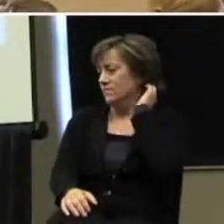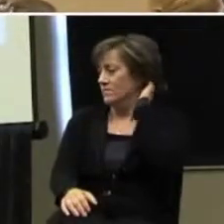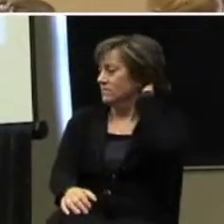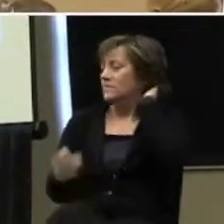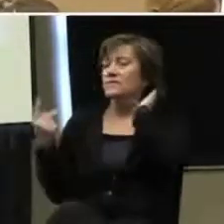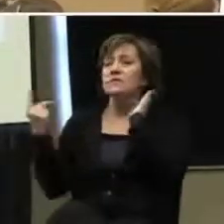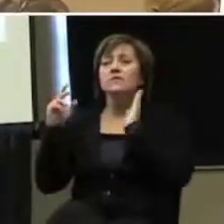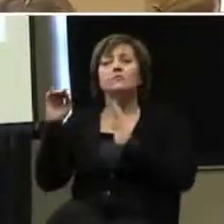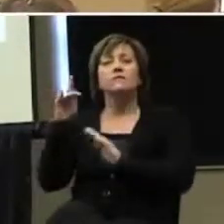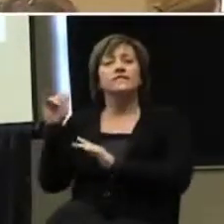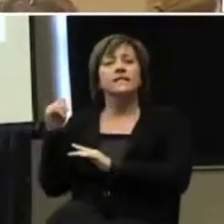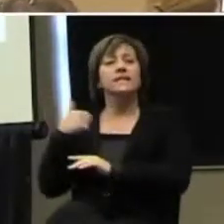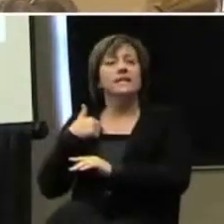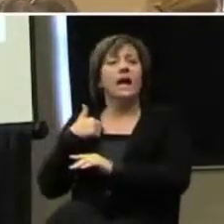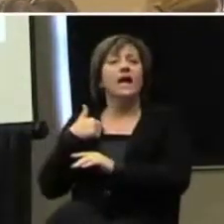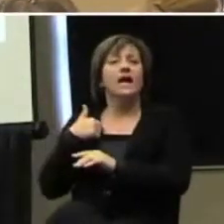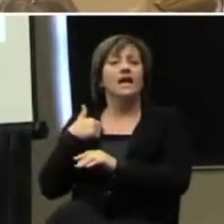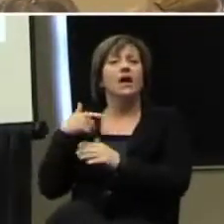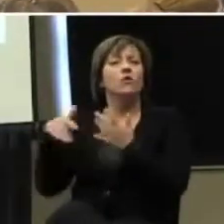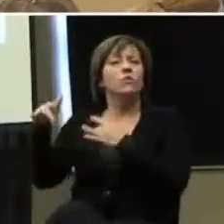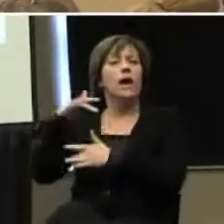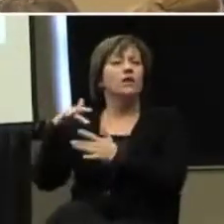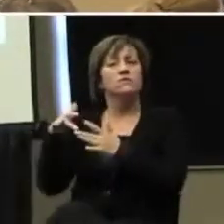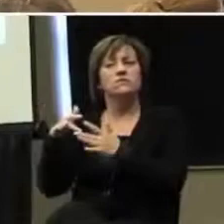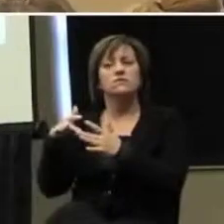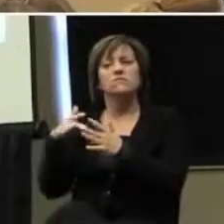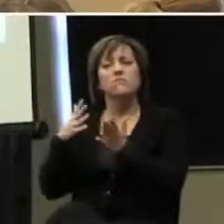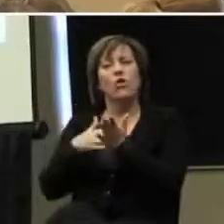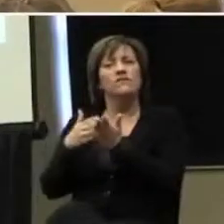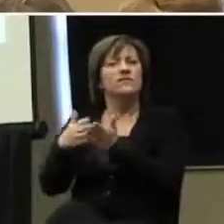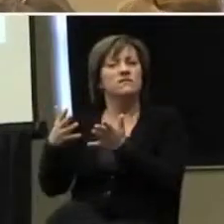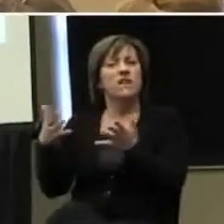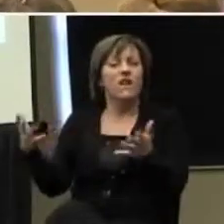information in case anybody wants to bounce any ideas.